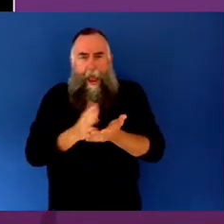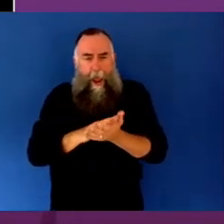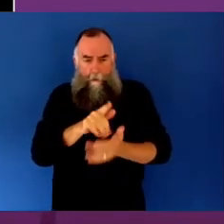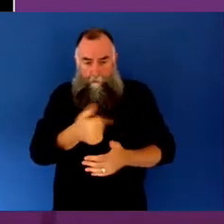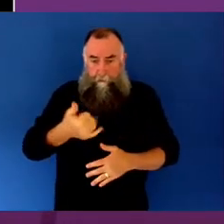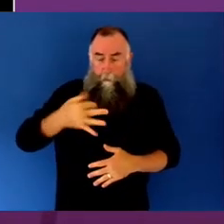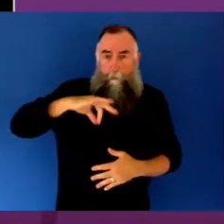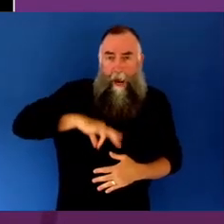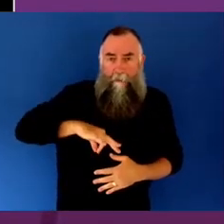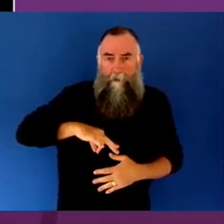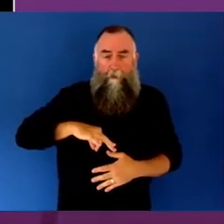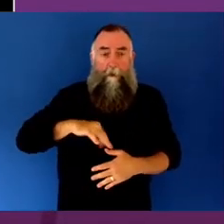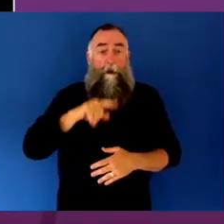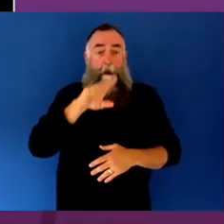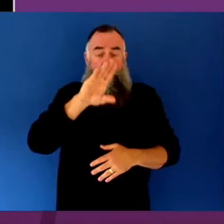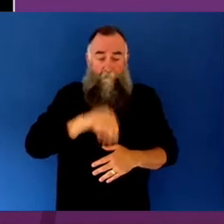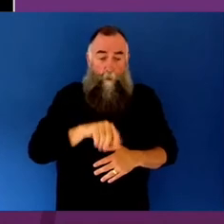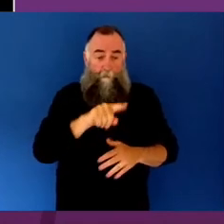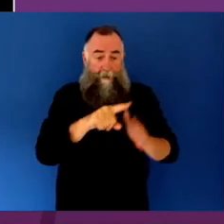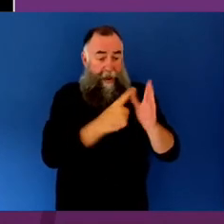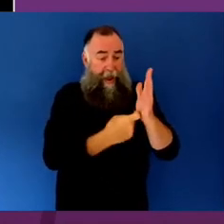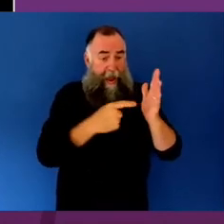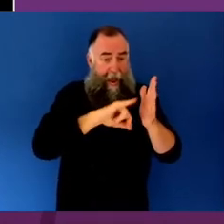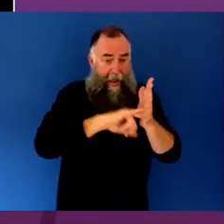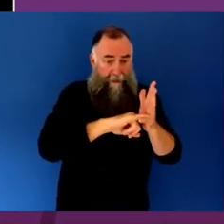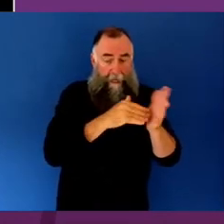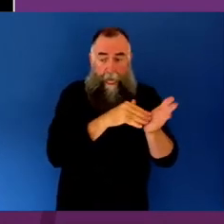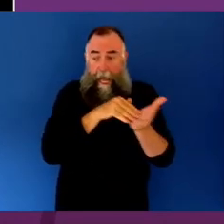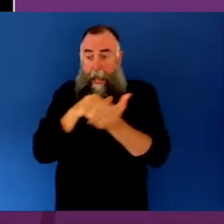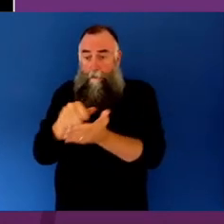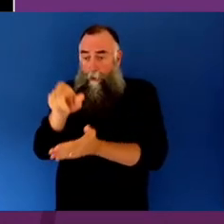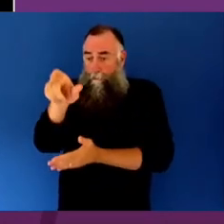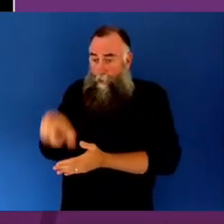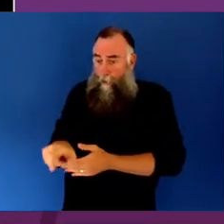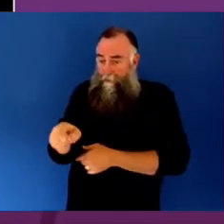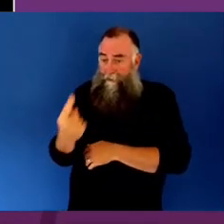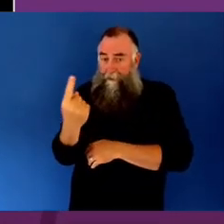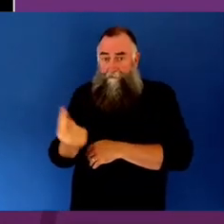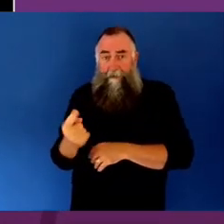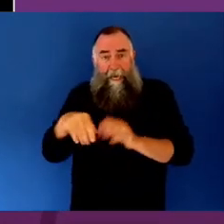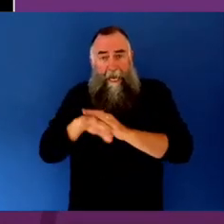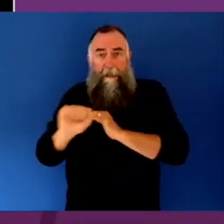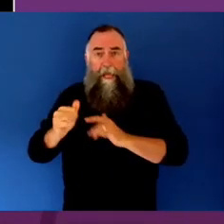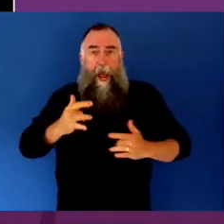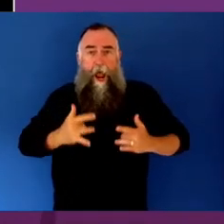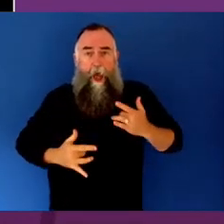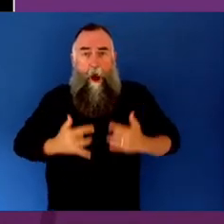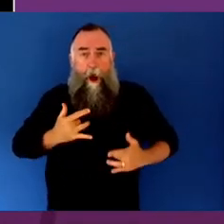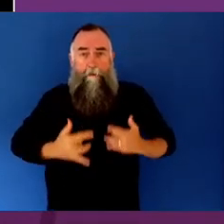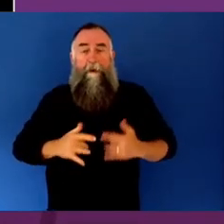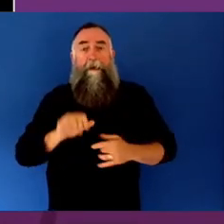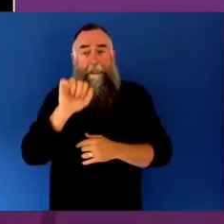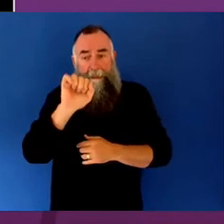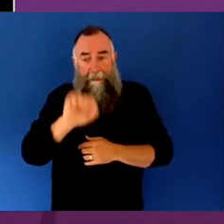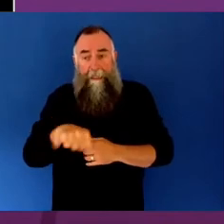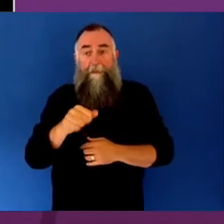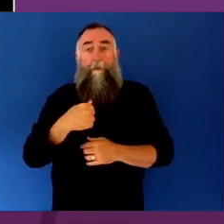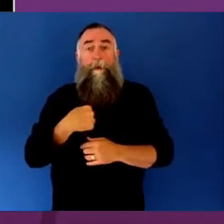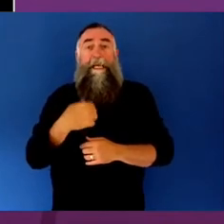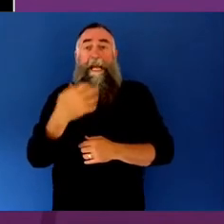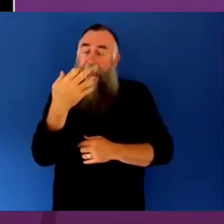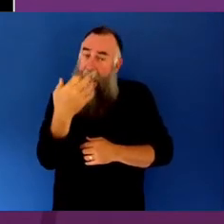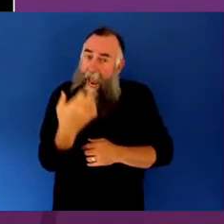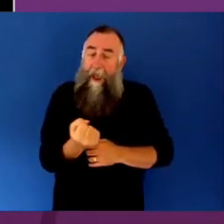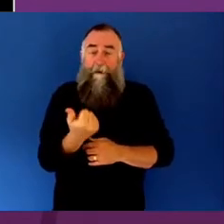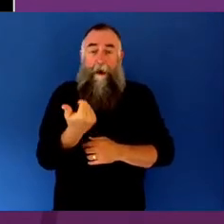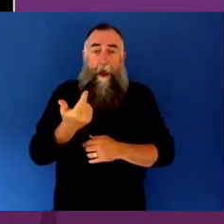arts into the individual and their contributing life. And Faye, one blockage has been that these intangible benefits, they'll